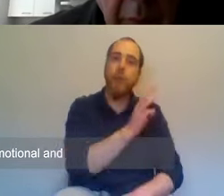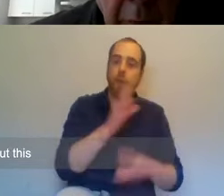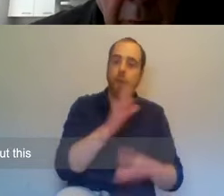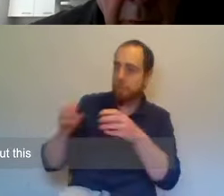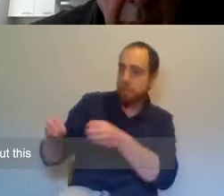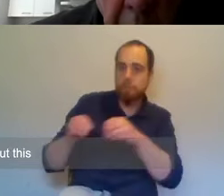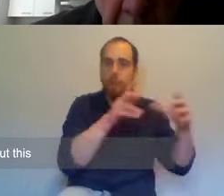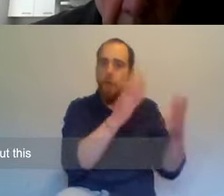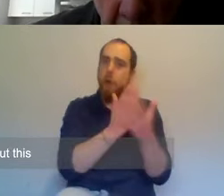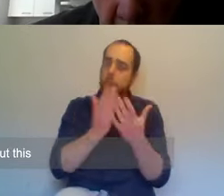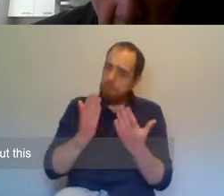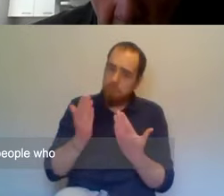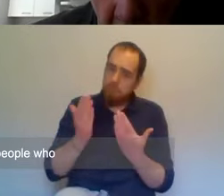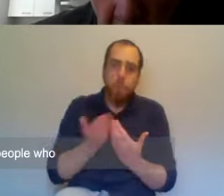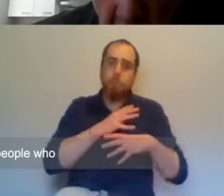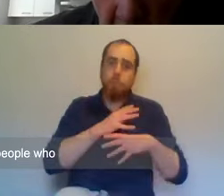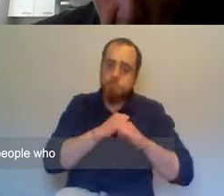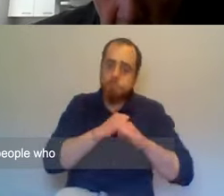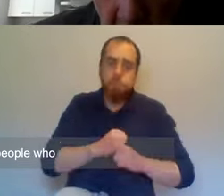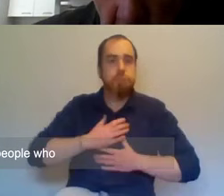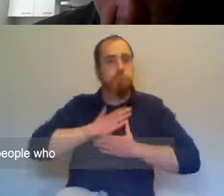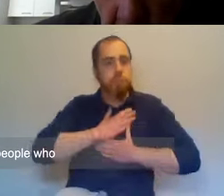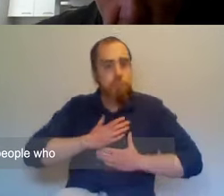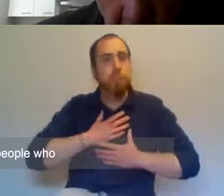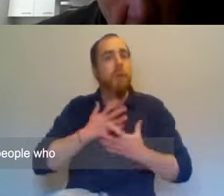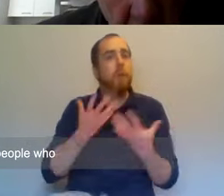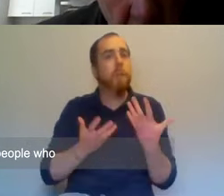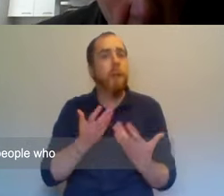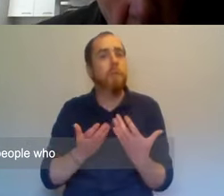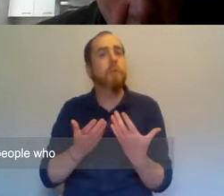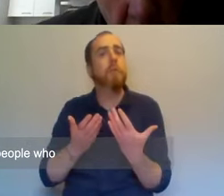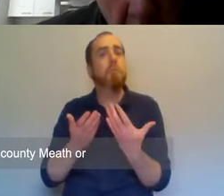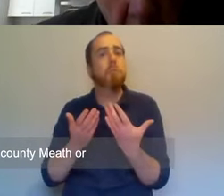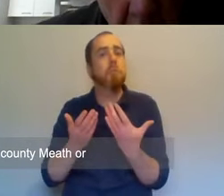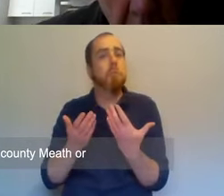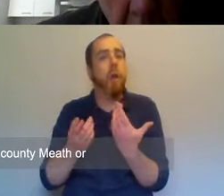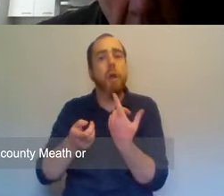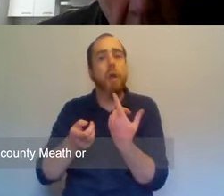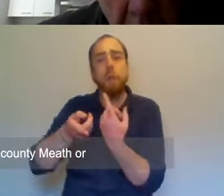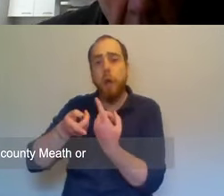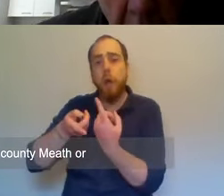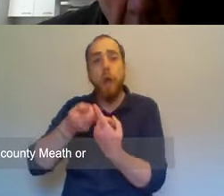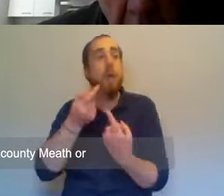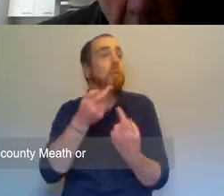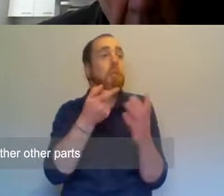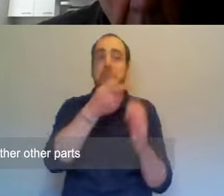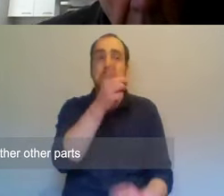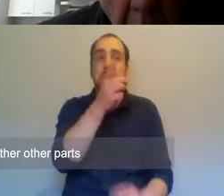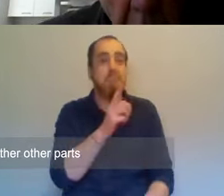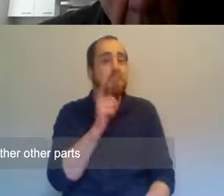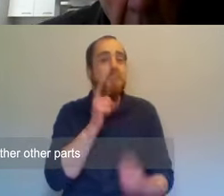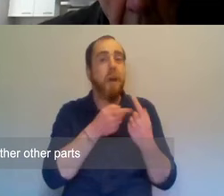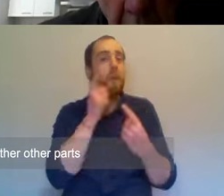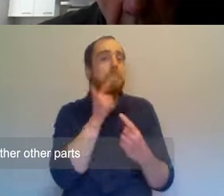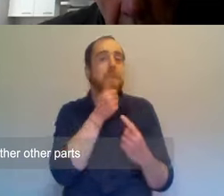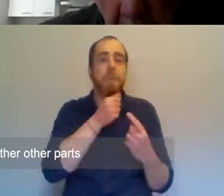passionate about it than, you know, the, the people who would have been living in County Mead, or a, you know, other